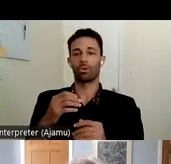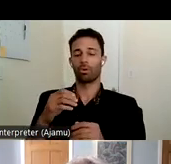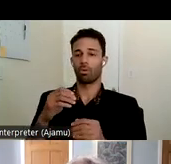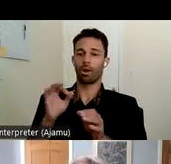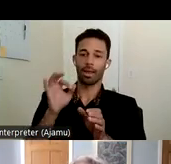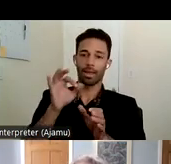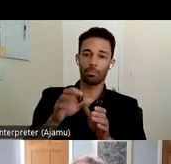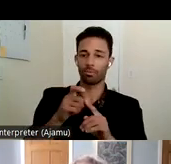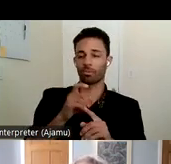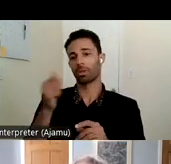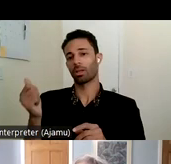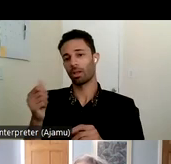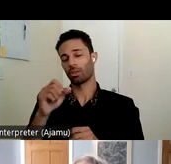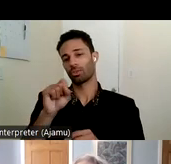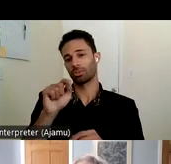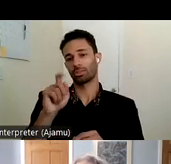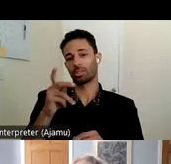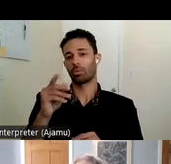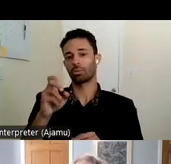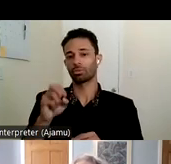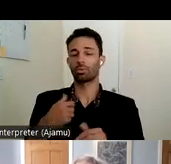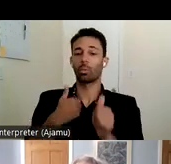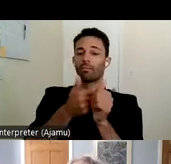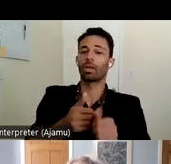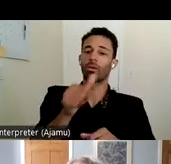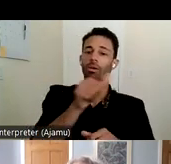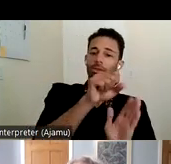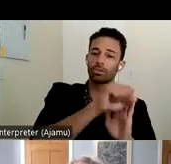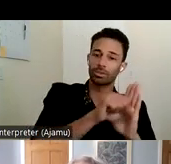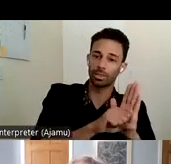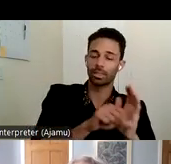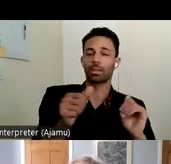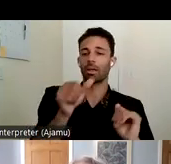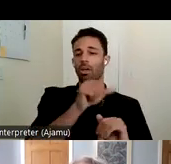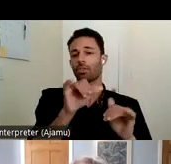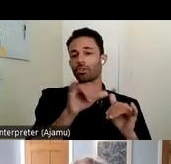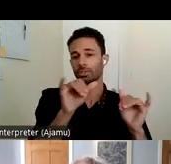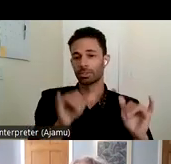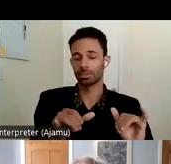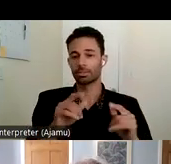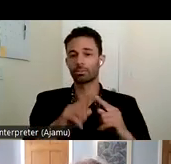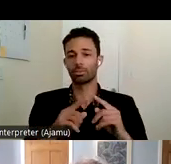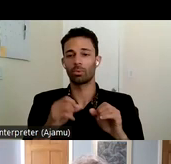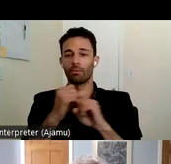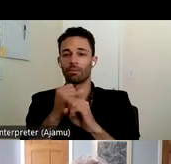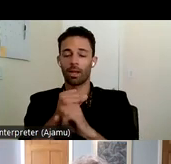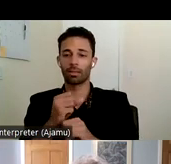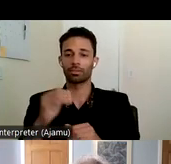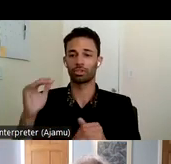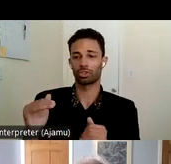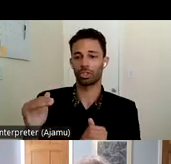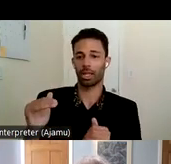states in patterning our systems after systems that had been developed to combat child abuse a couple of decades earlier